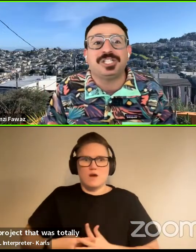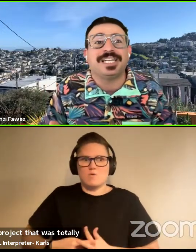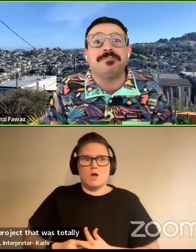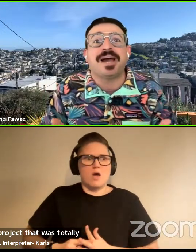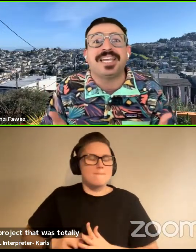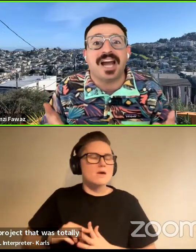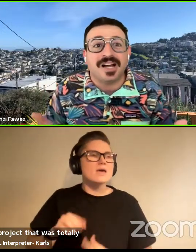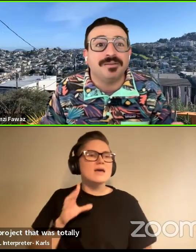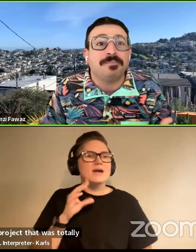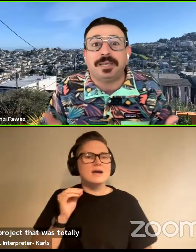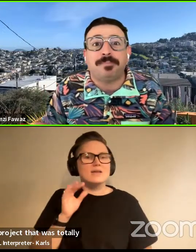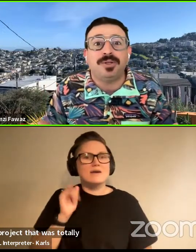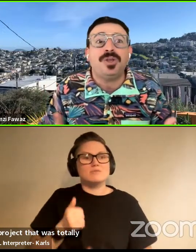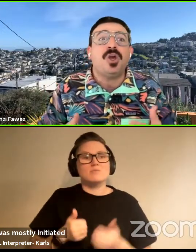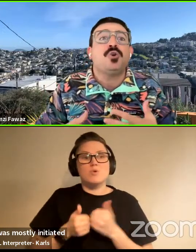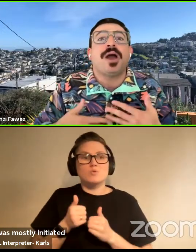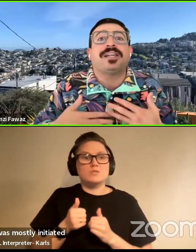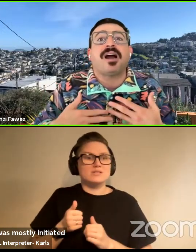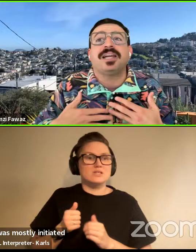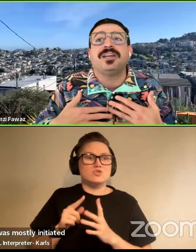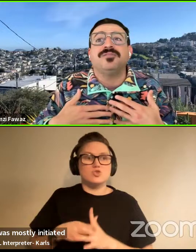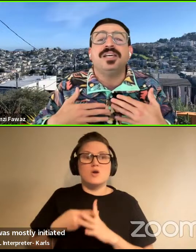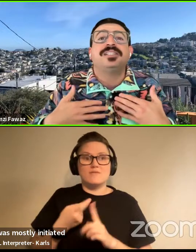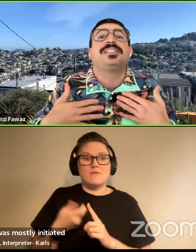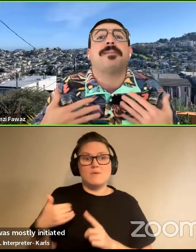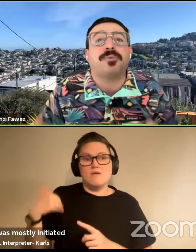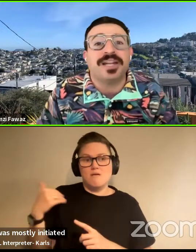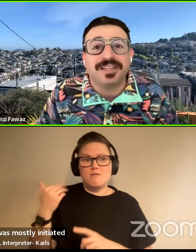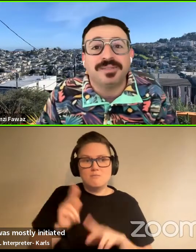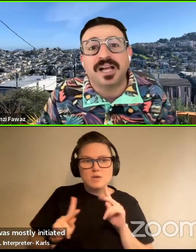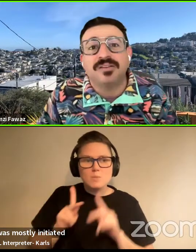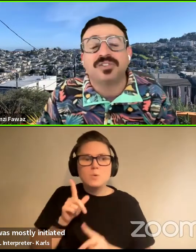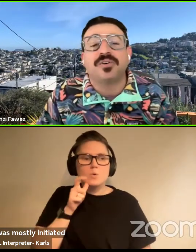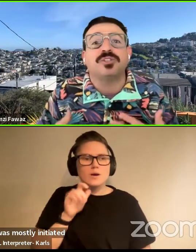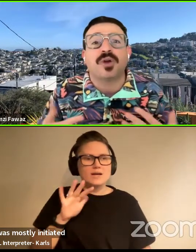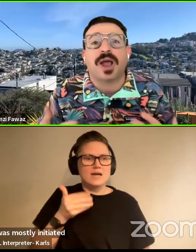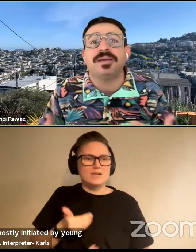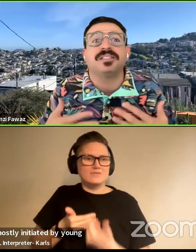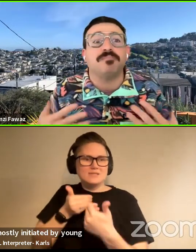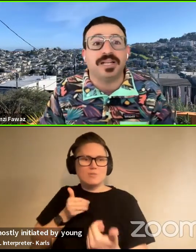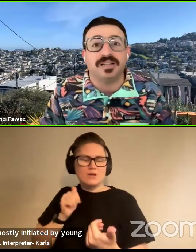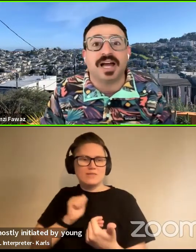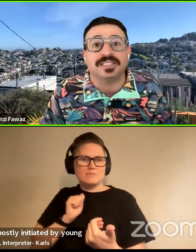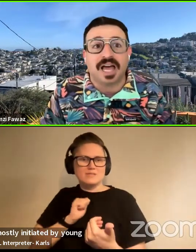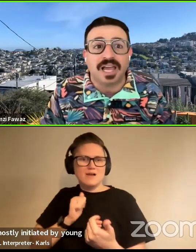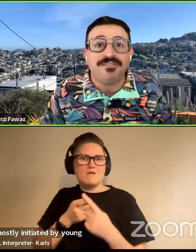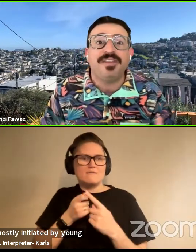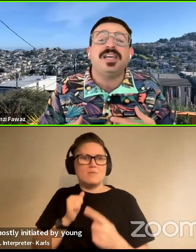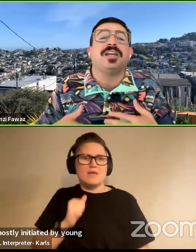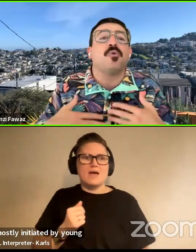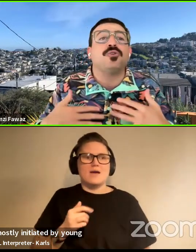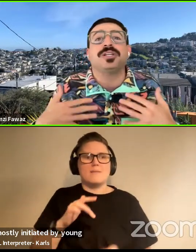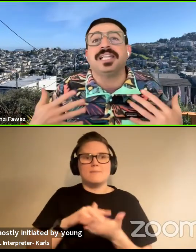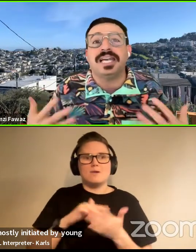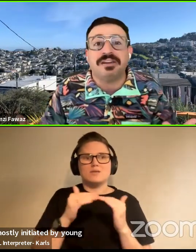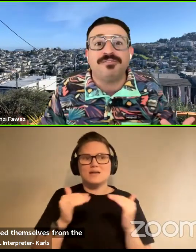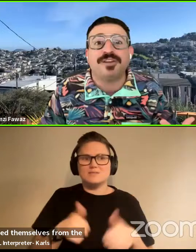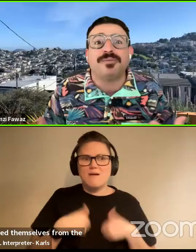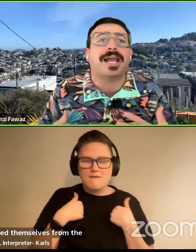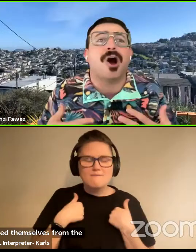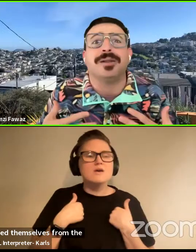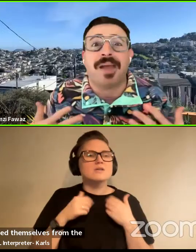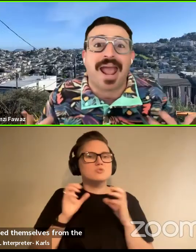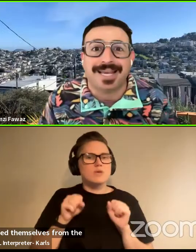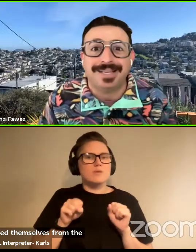mostly initiated by young people who had kind of separated themselves from the trappings of middle-class life in order to